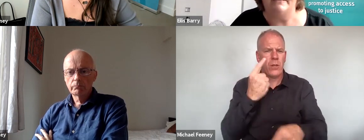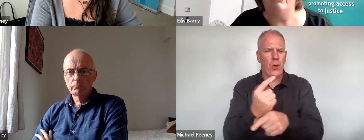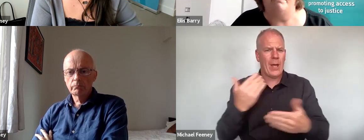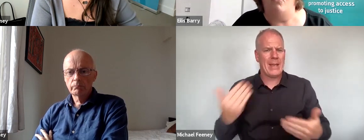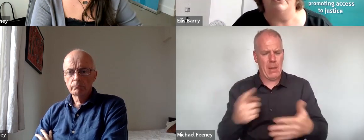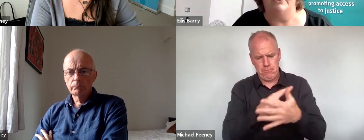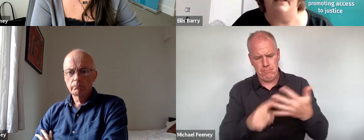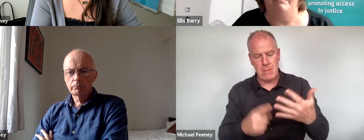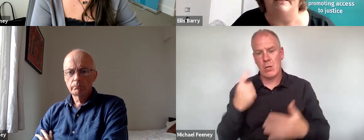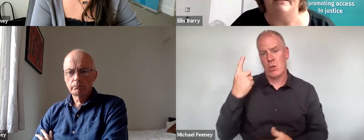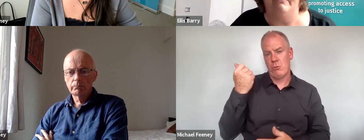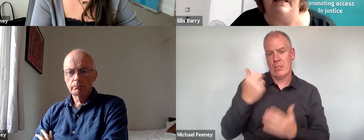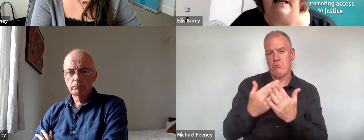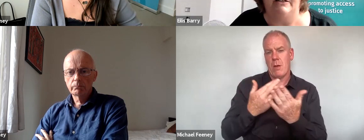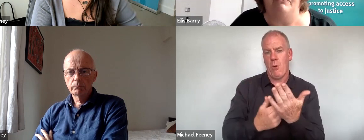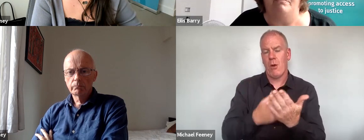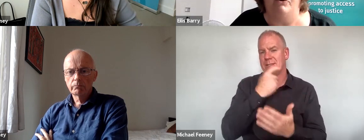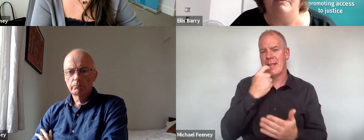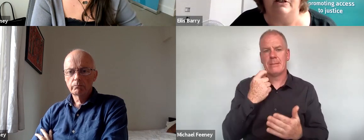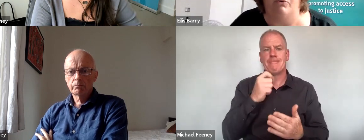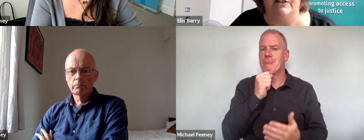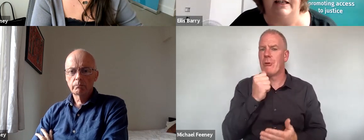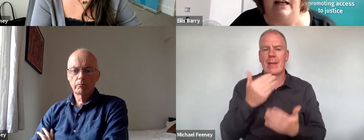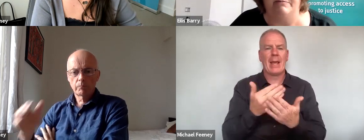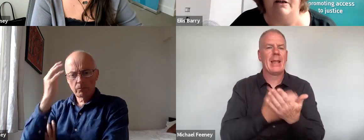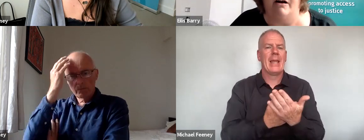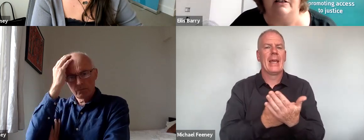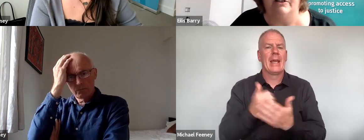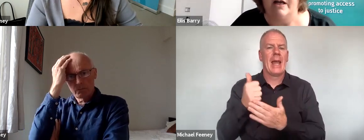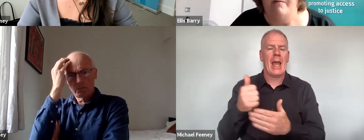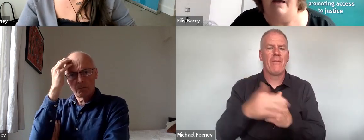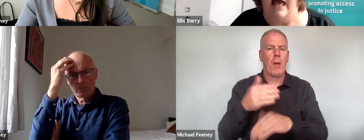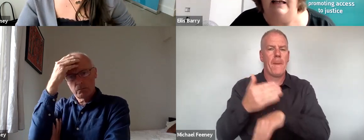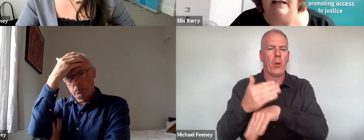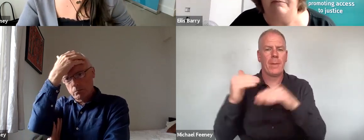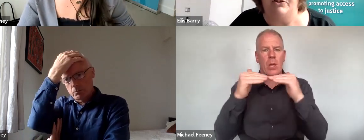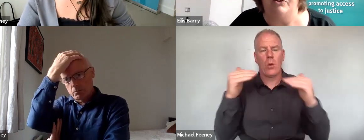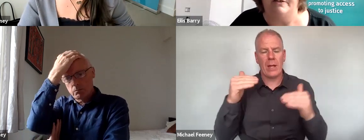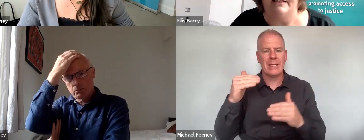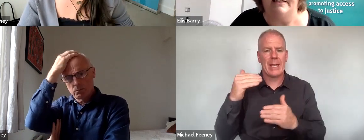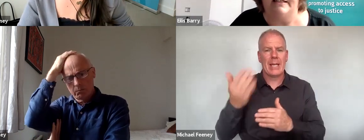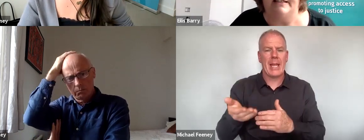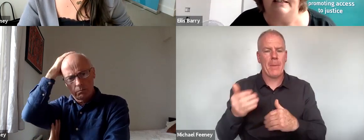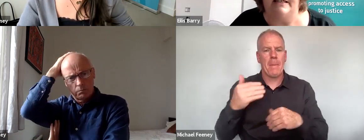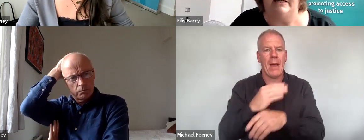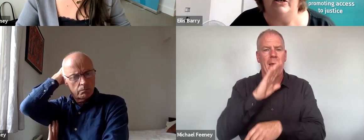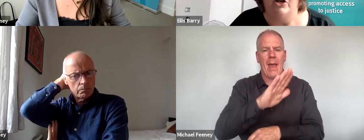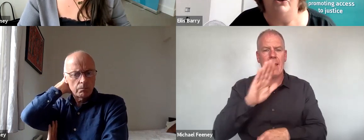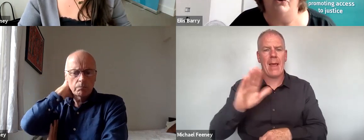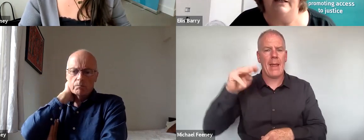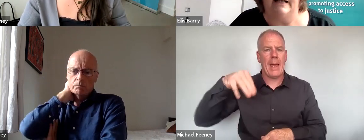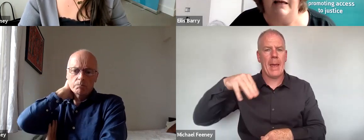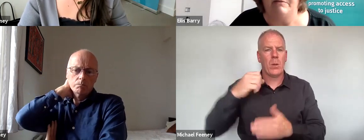A recent report on the absence of legal aid for employment equality claims in Ireland by LLM students in TCD